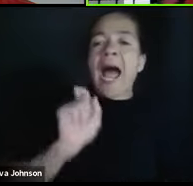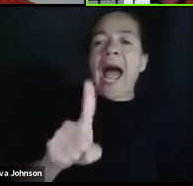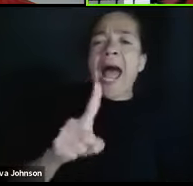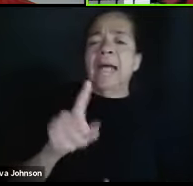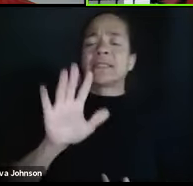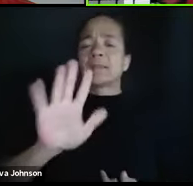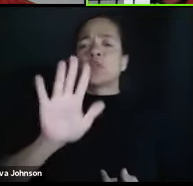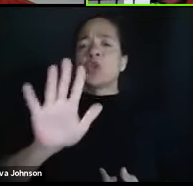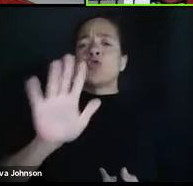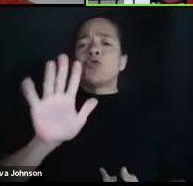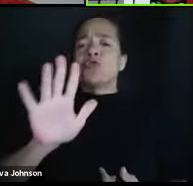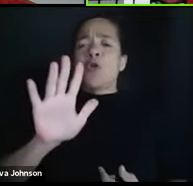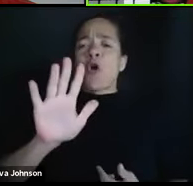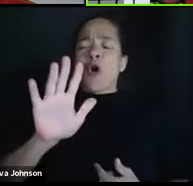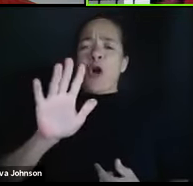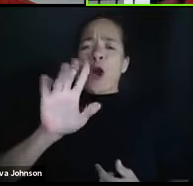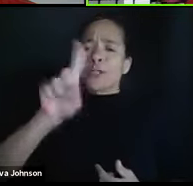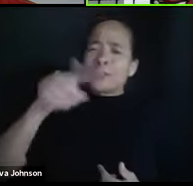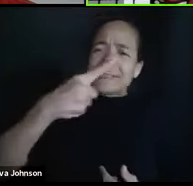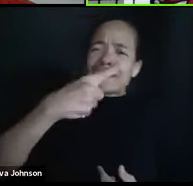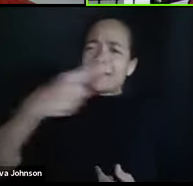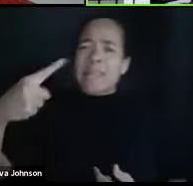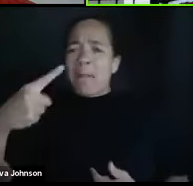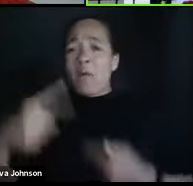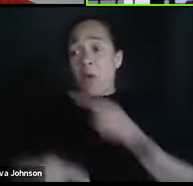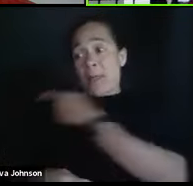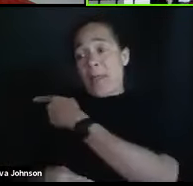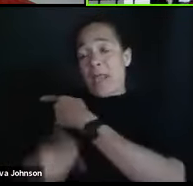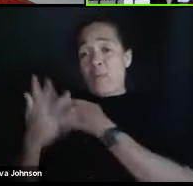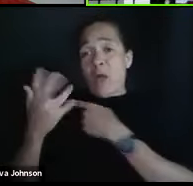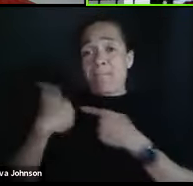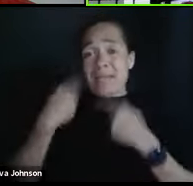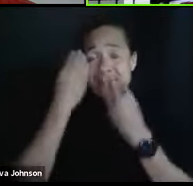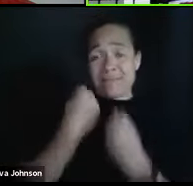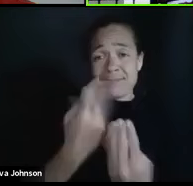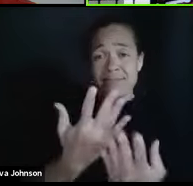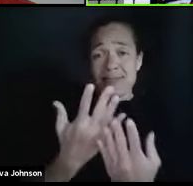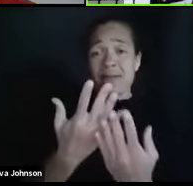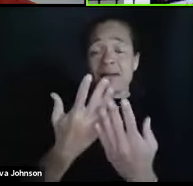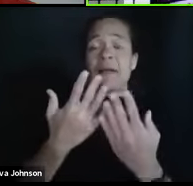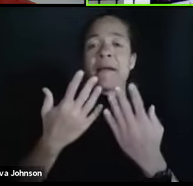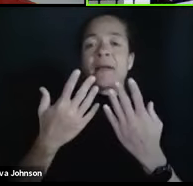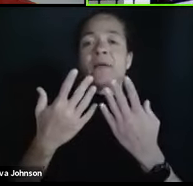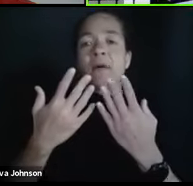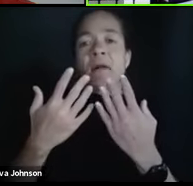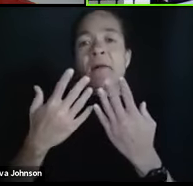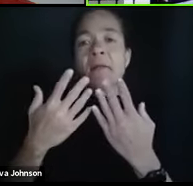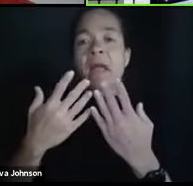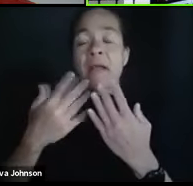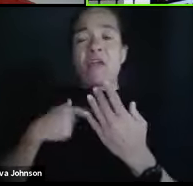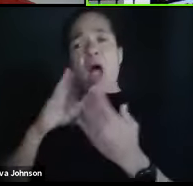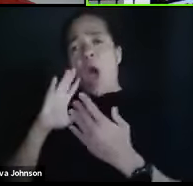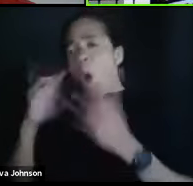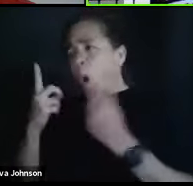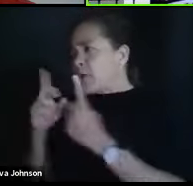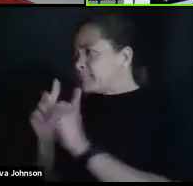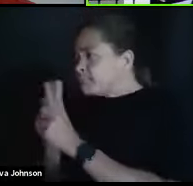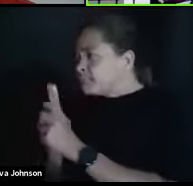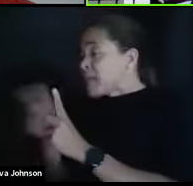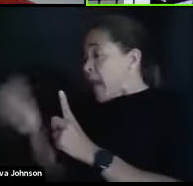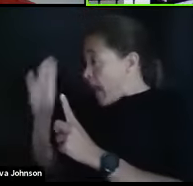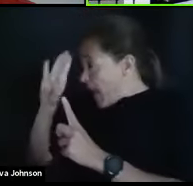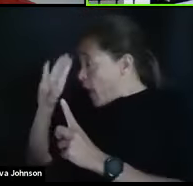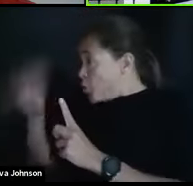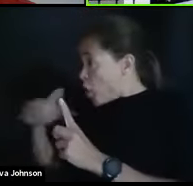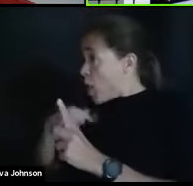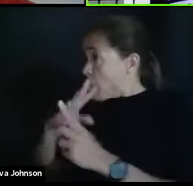faculty colleagues want me to relate to you when I tell them I'm going to be telling students, new incoming freshmen, how